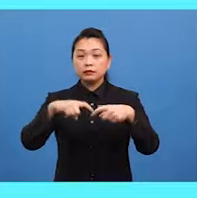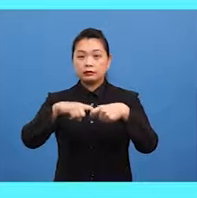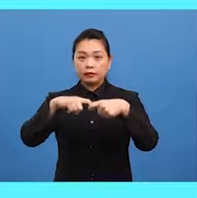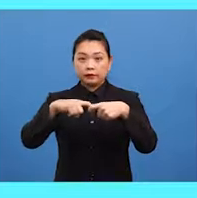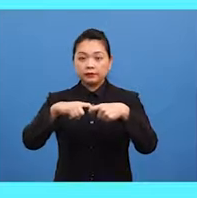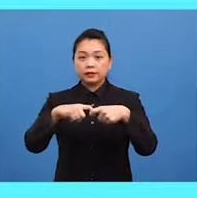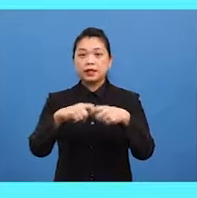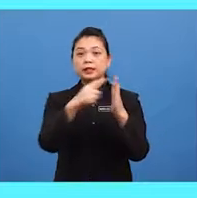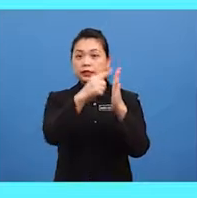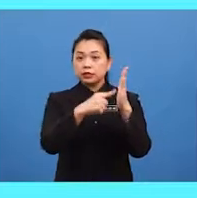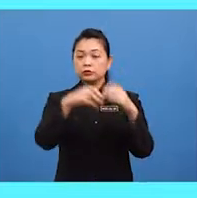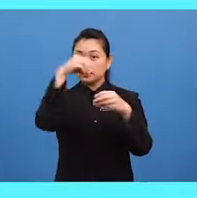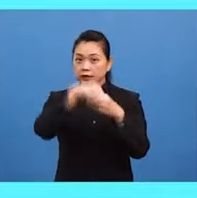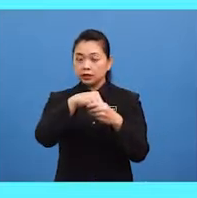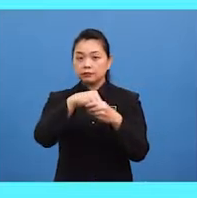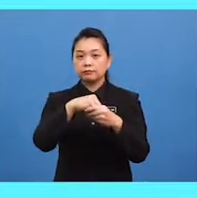description